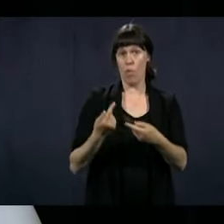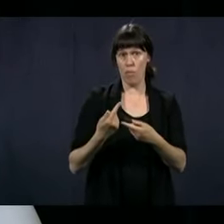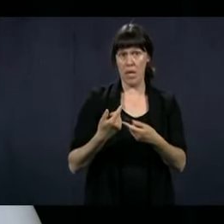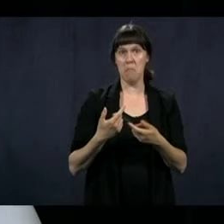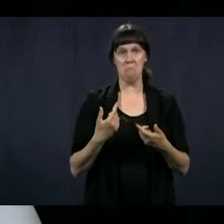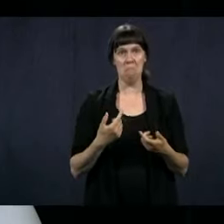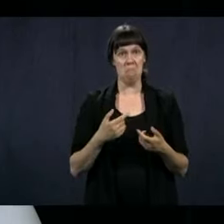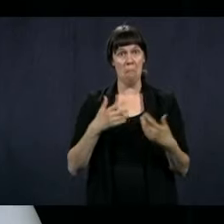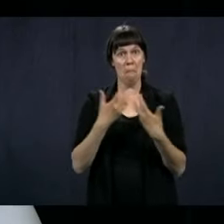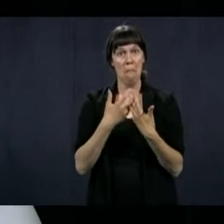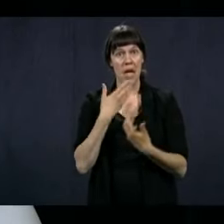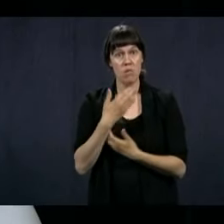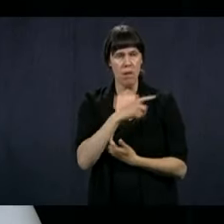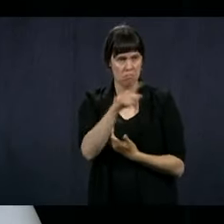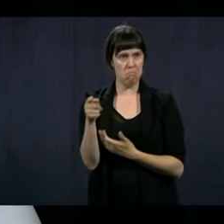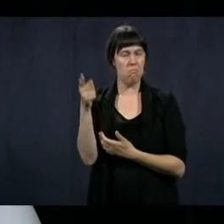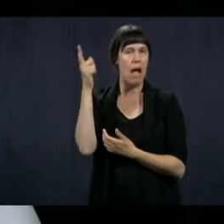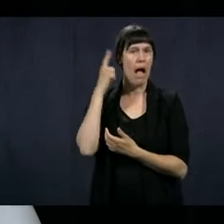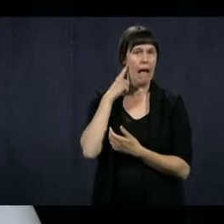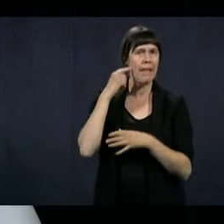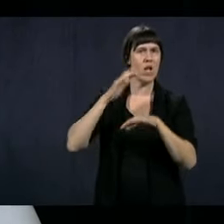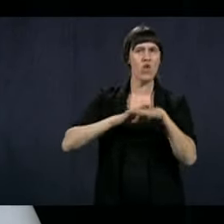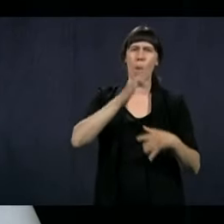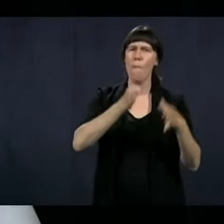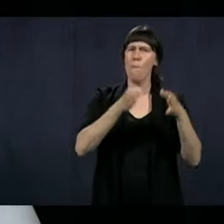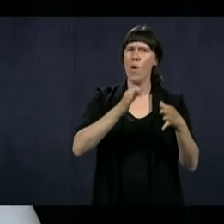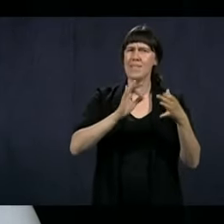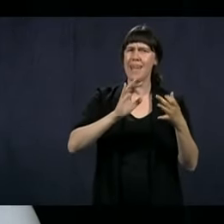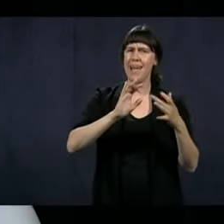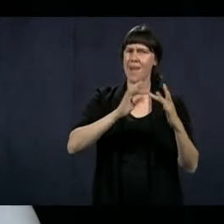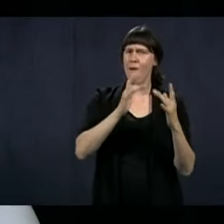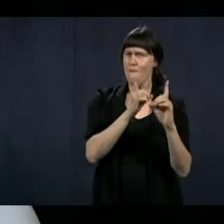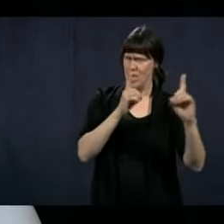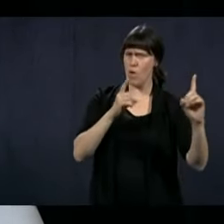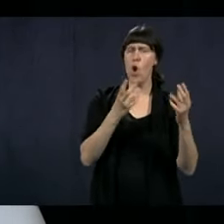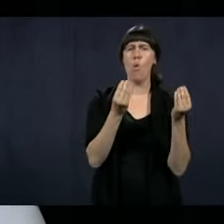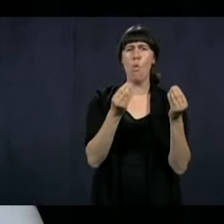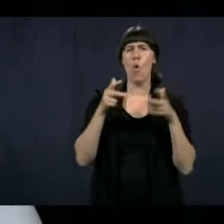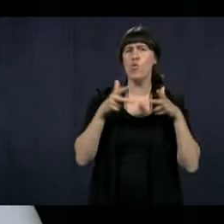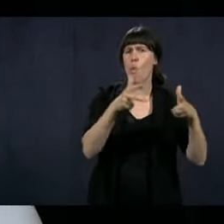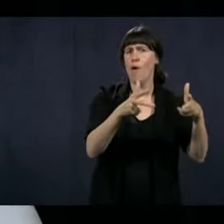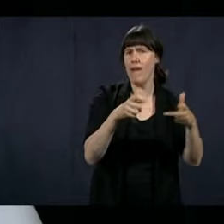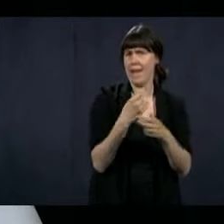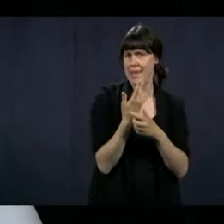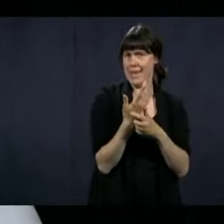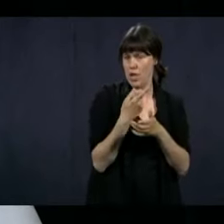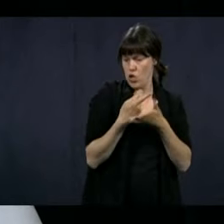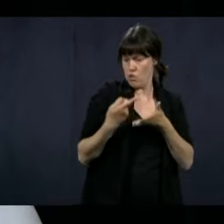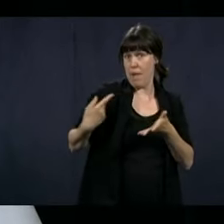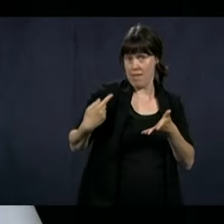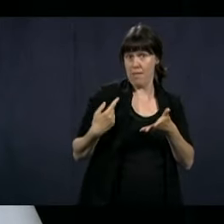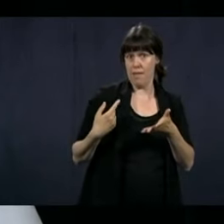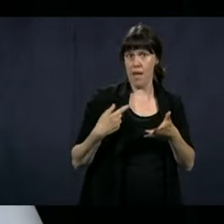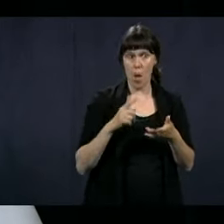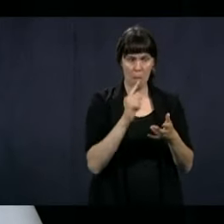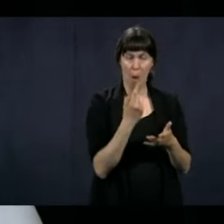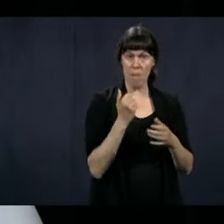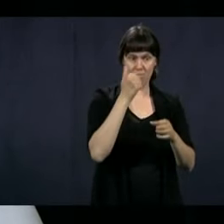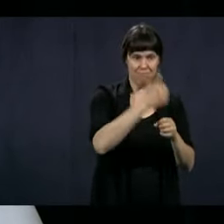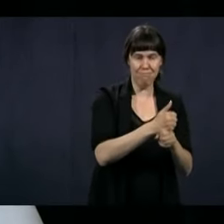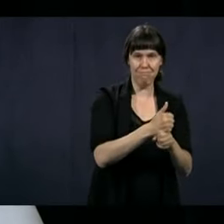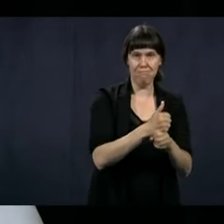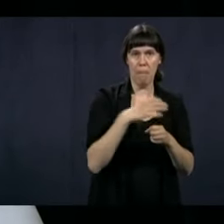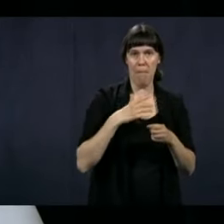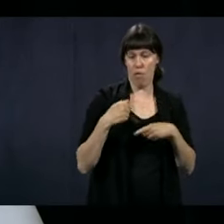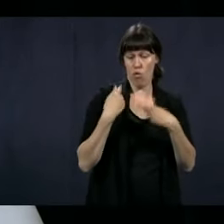fully functioning, that were experienced. You all talked about the virtual trial that took place in Trois-Rivières a few weeks ago. We heard about that one, but it was only the